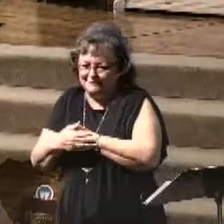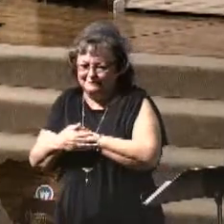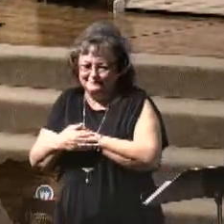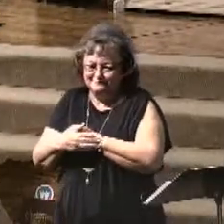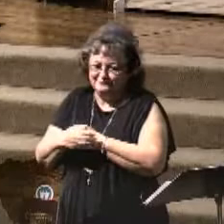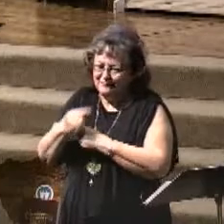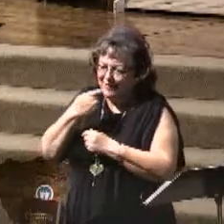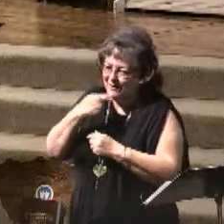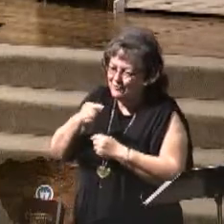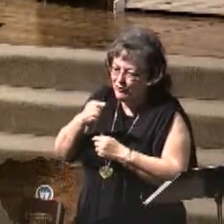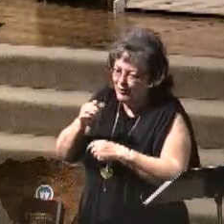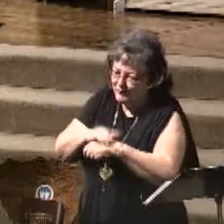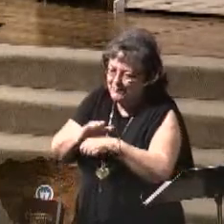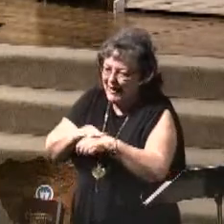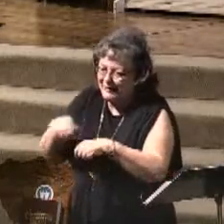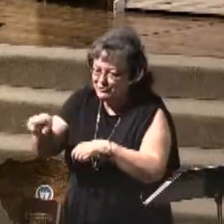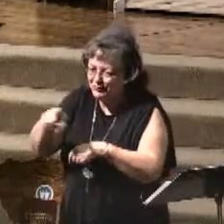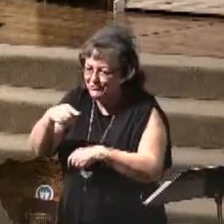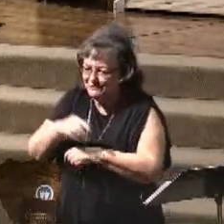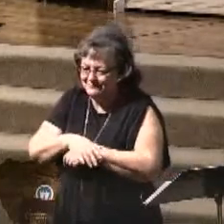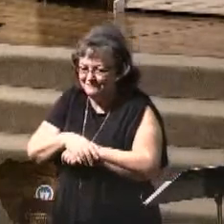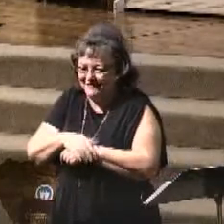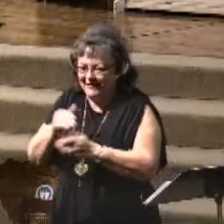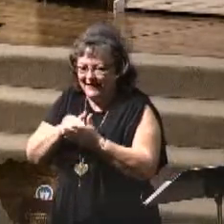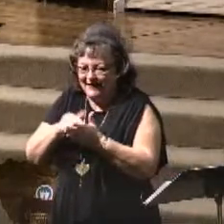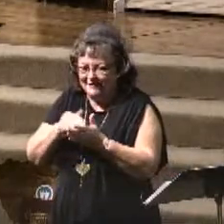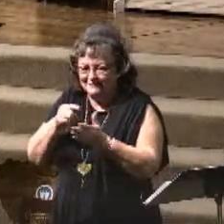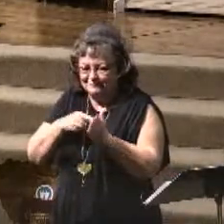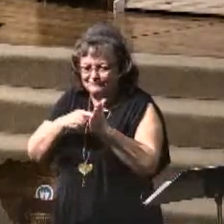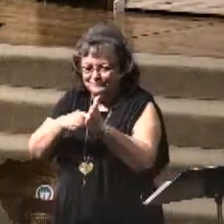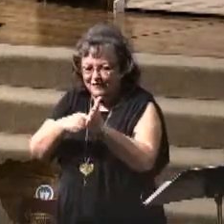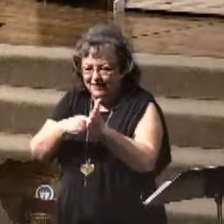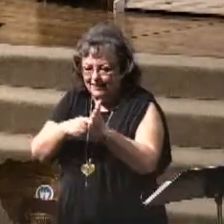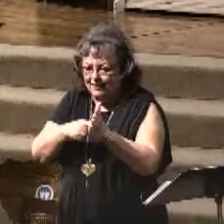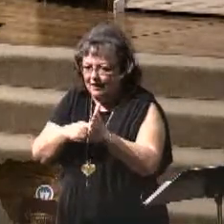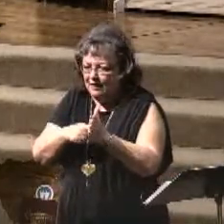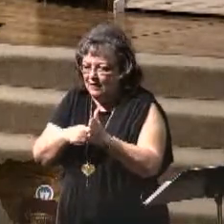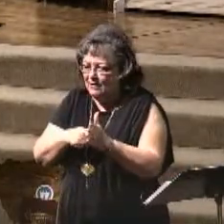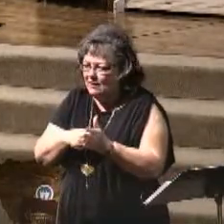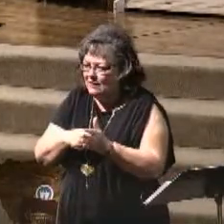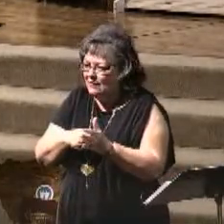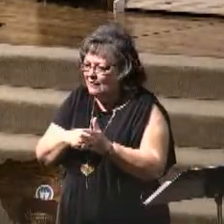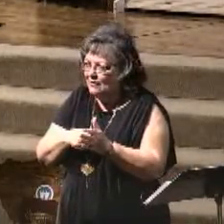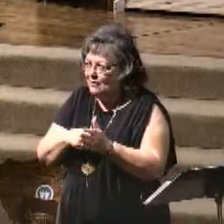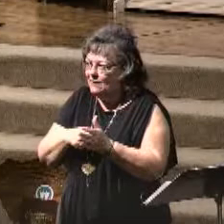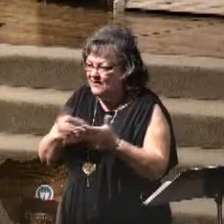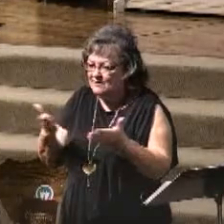today. Let me remind you, because what I'm about to share with you is much, much worse than I've said so far.